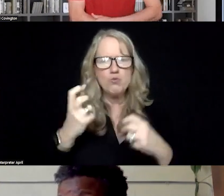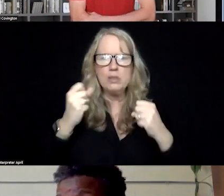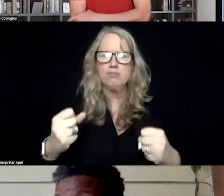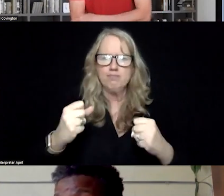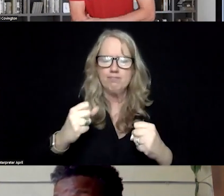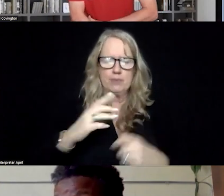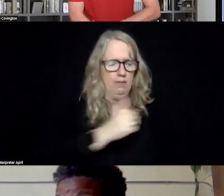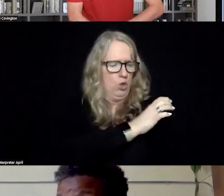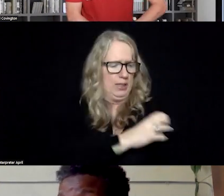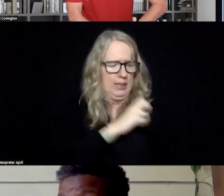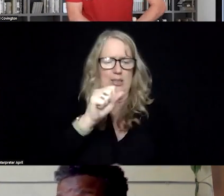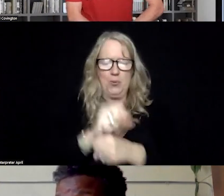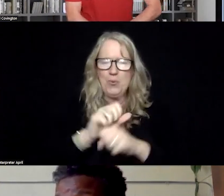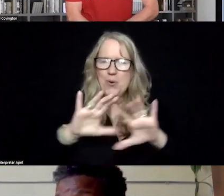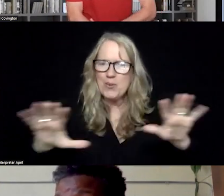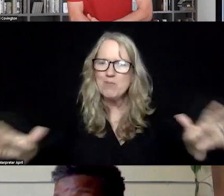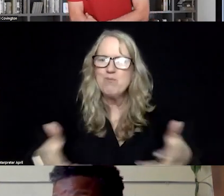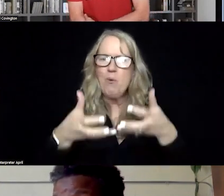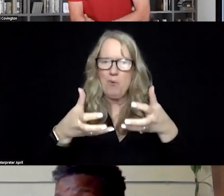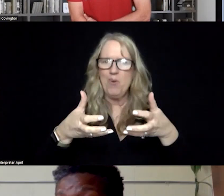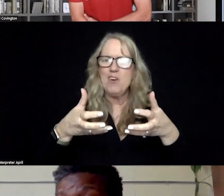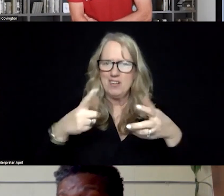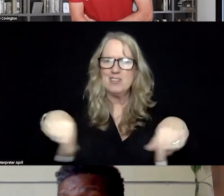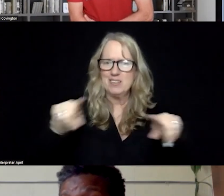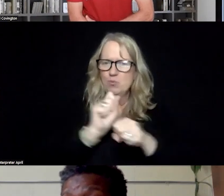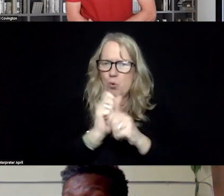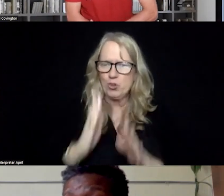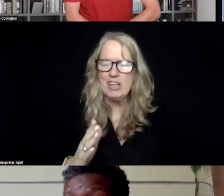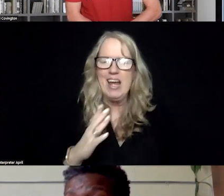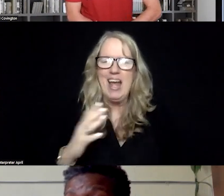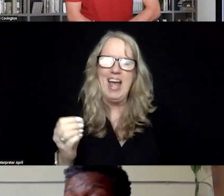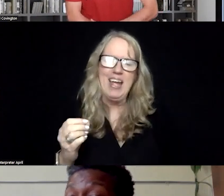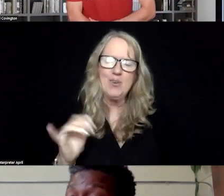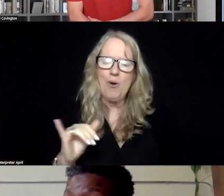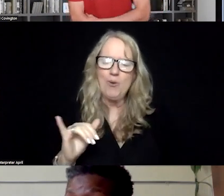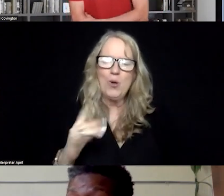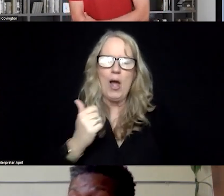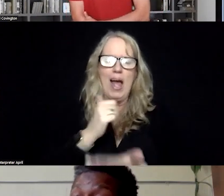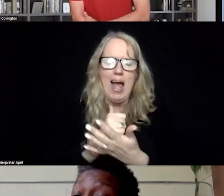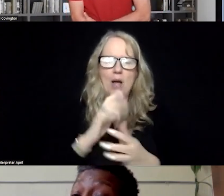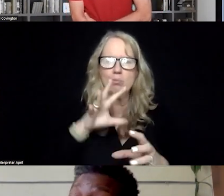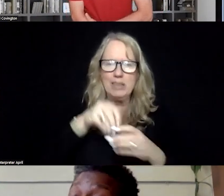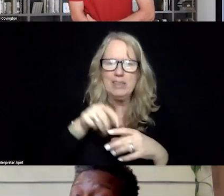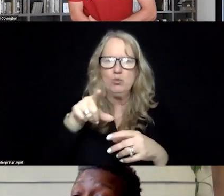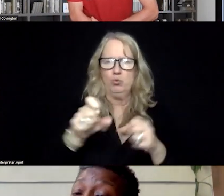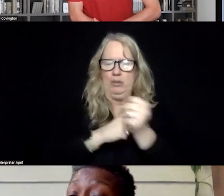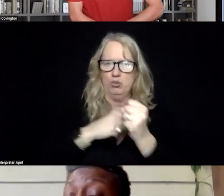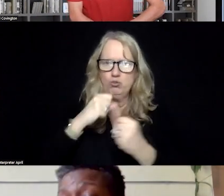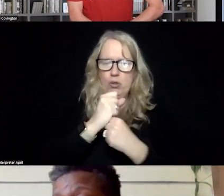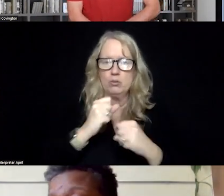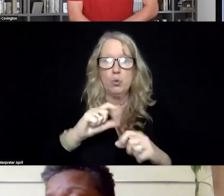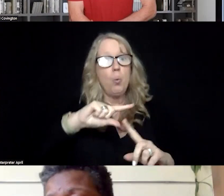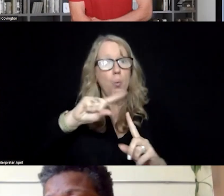clinical workforce, um, but also to, uh, help build into that infrastructure when it is